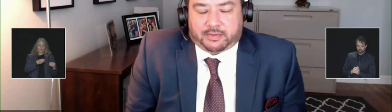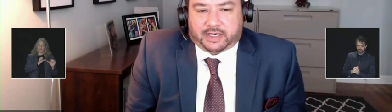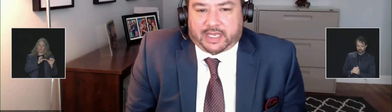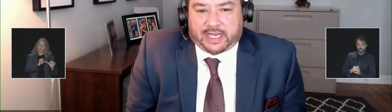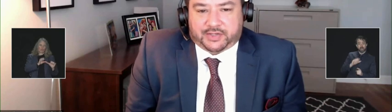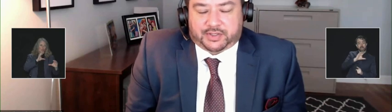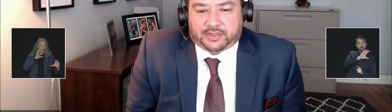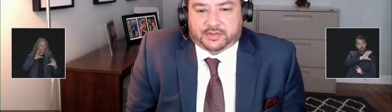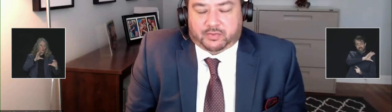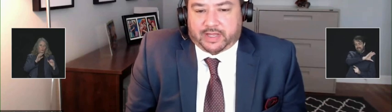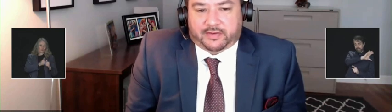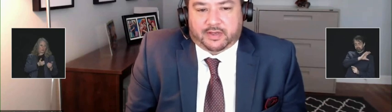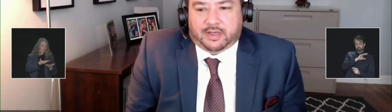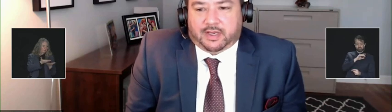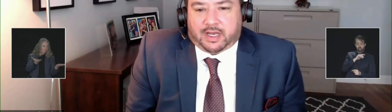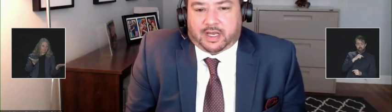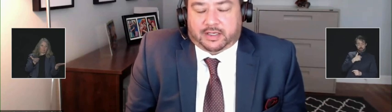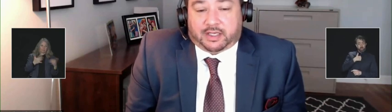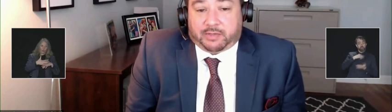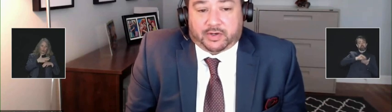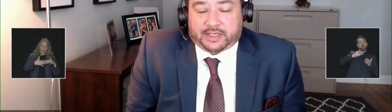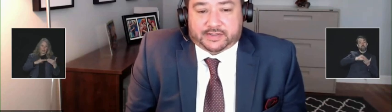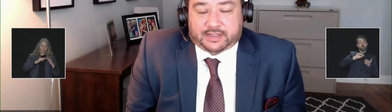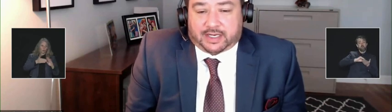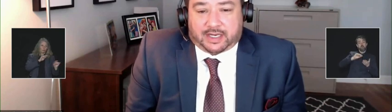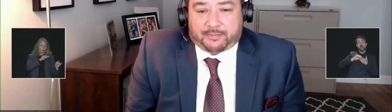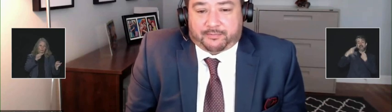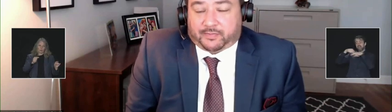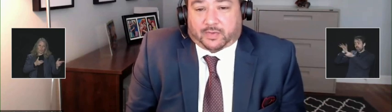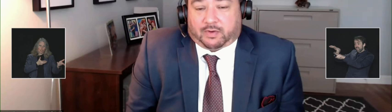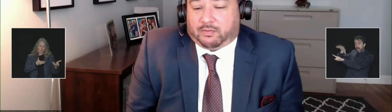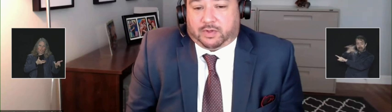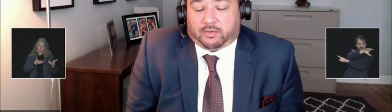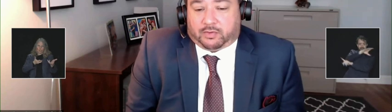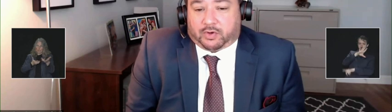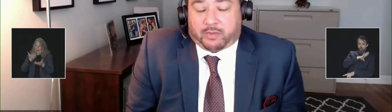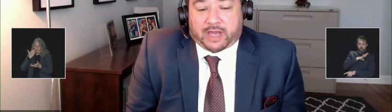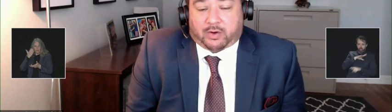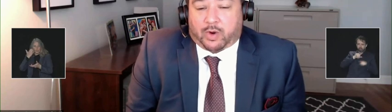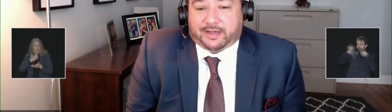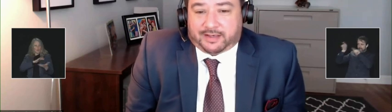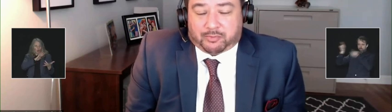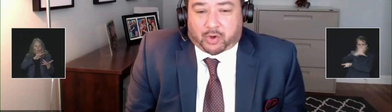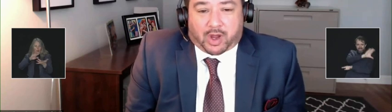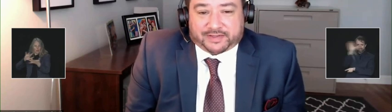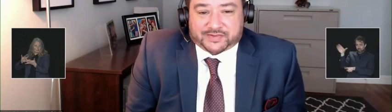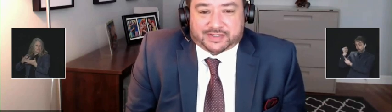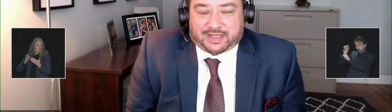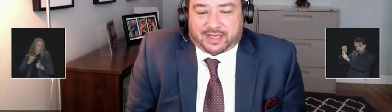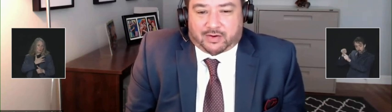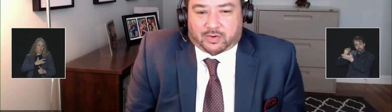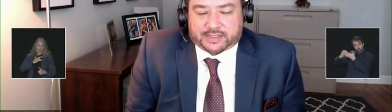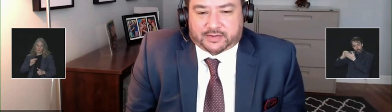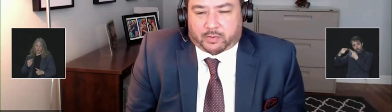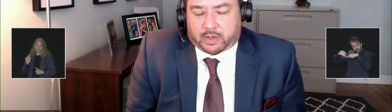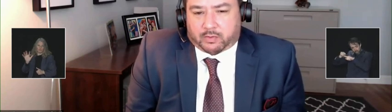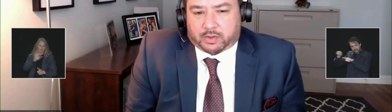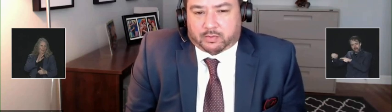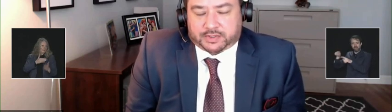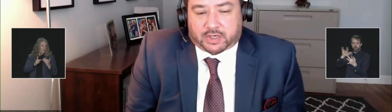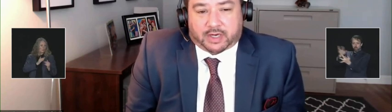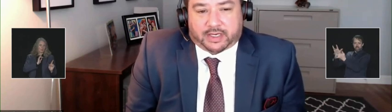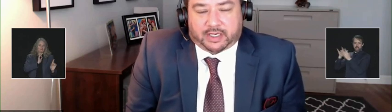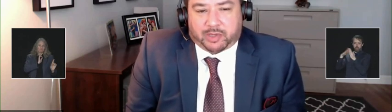communications with communities, you know, no matter what province or territory we're